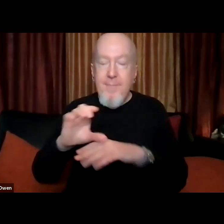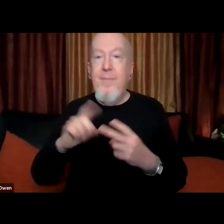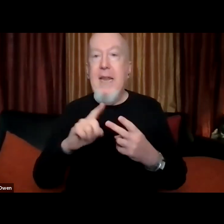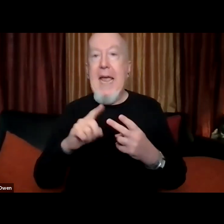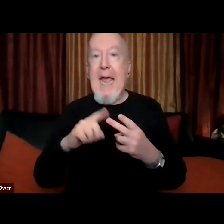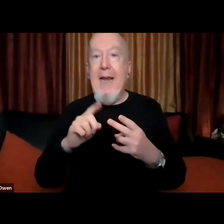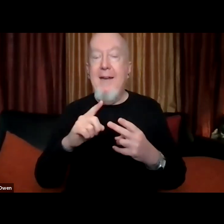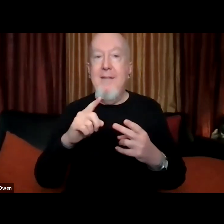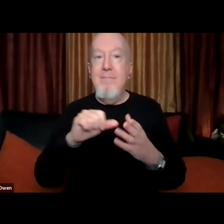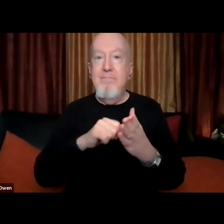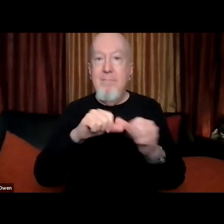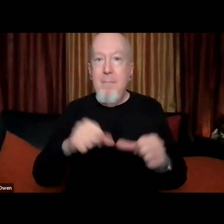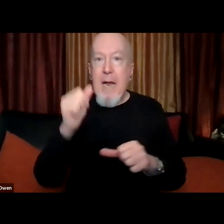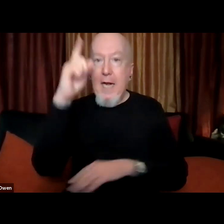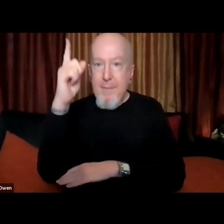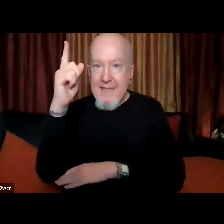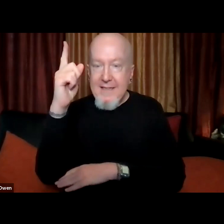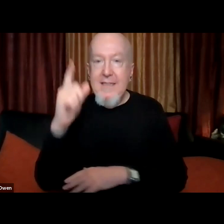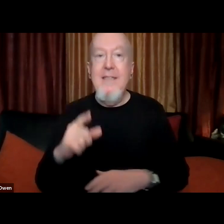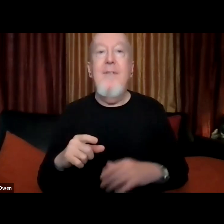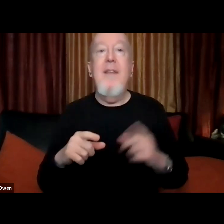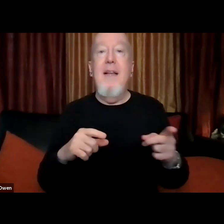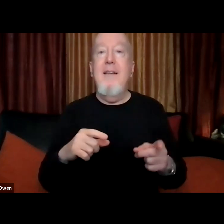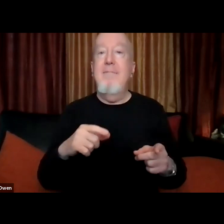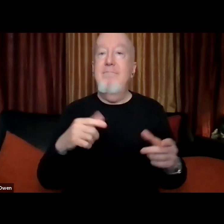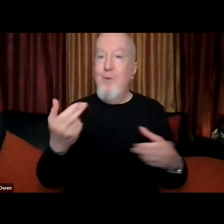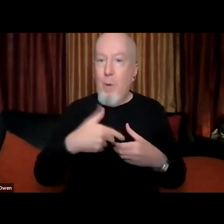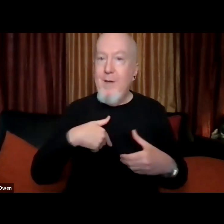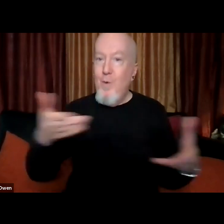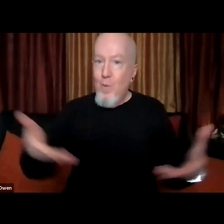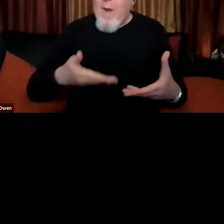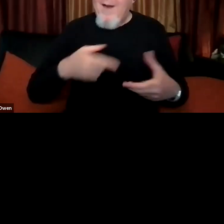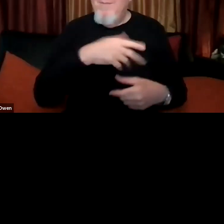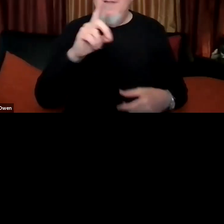tovankar join me in welcoming dr ramirez